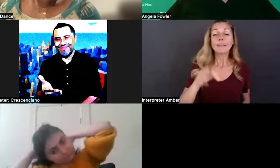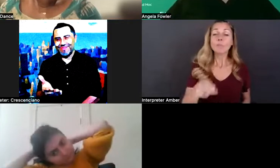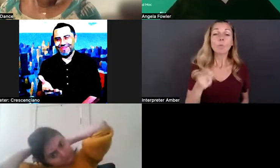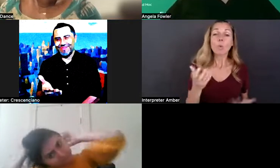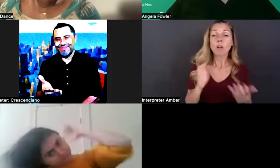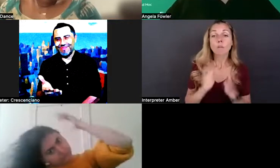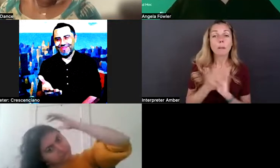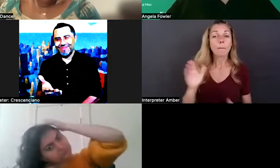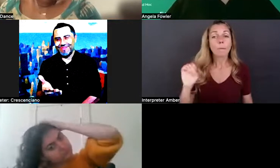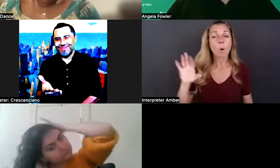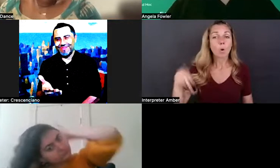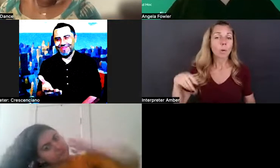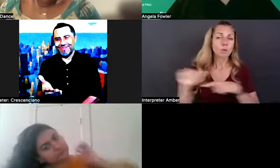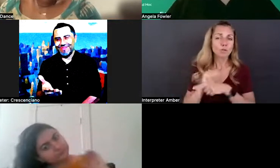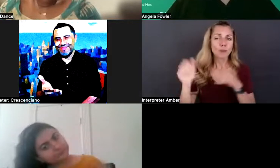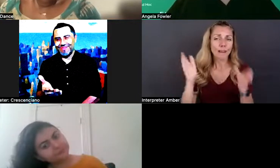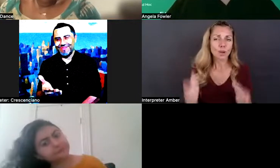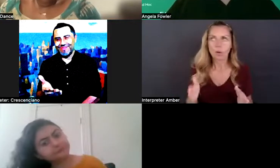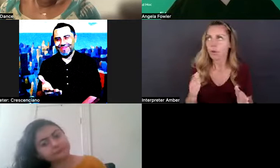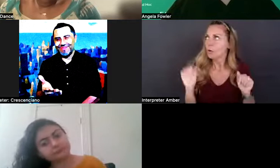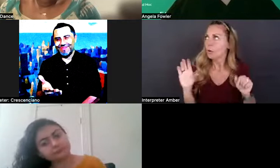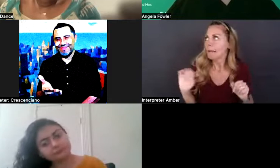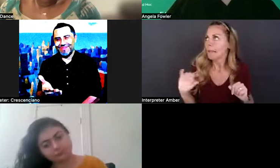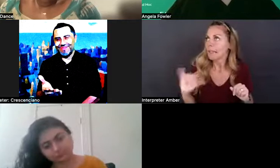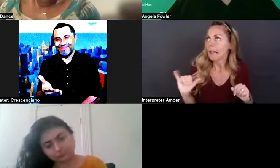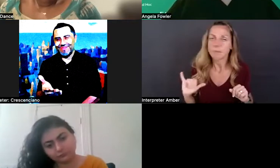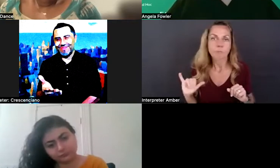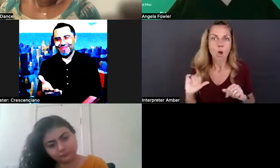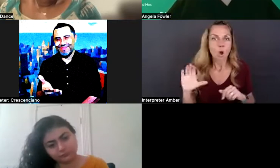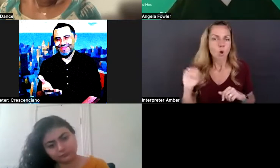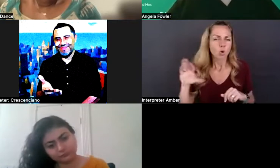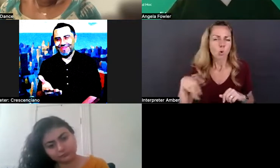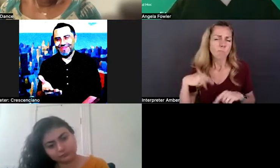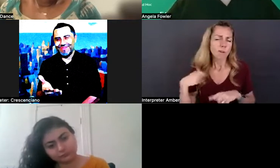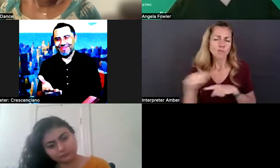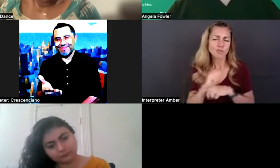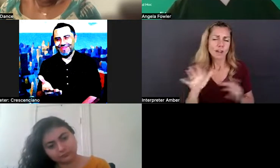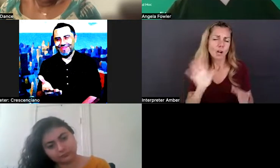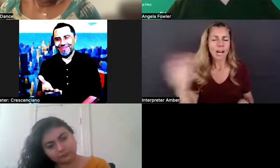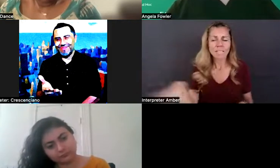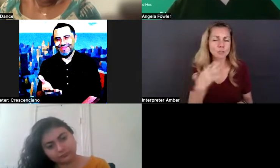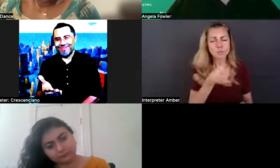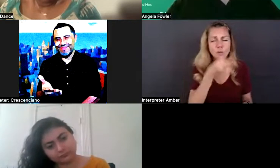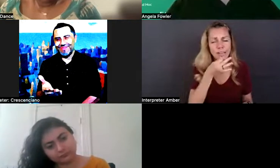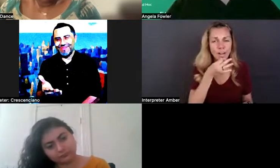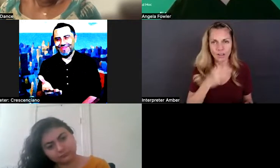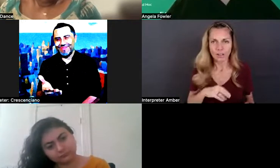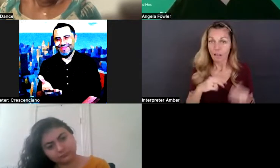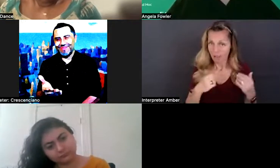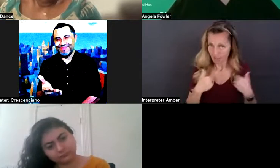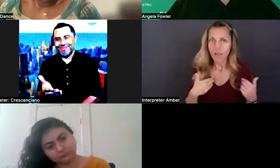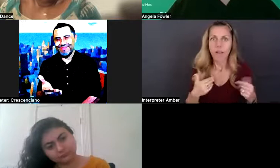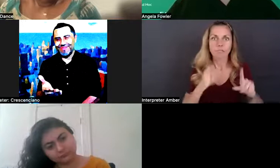trainer, for example, you could be like the, the corporate trainer extraordinaire. Um, there are sites online,